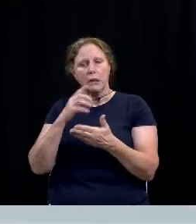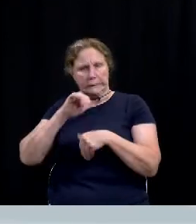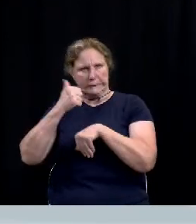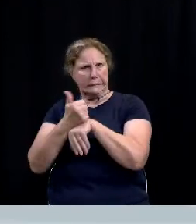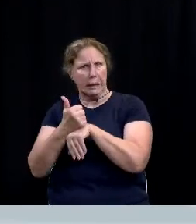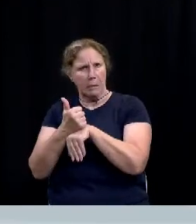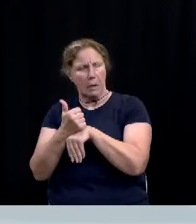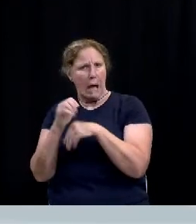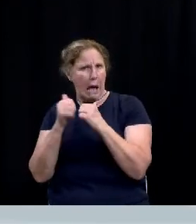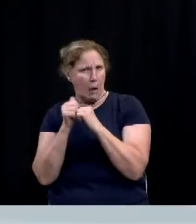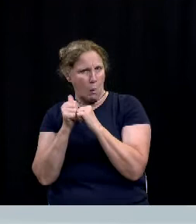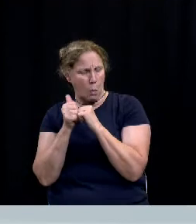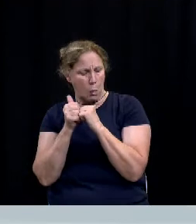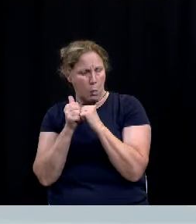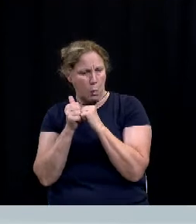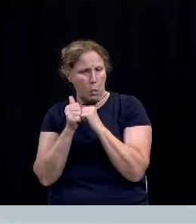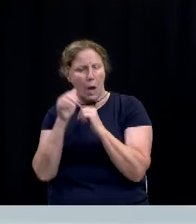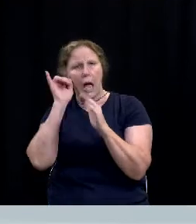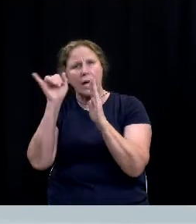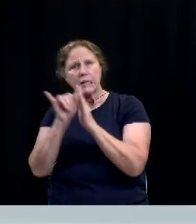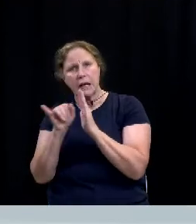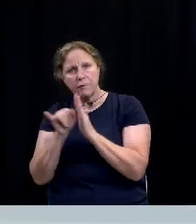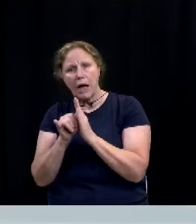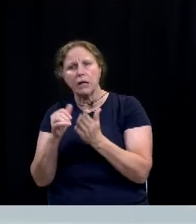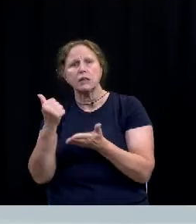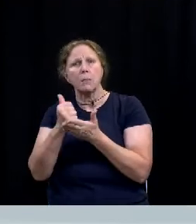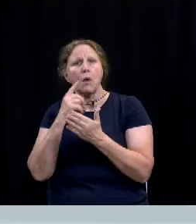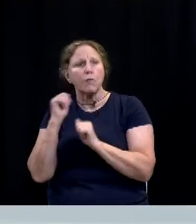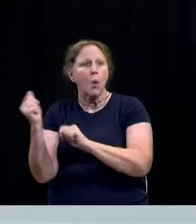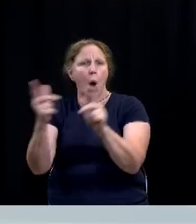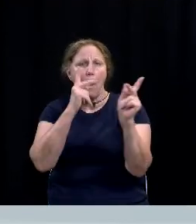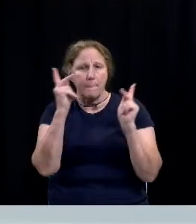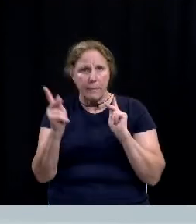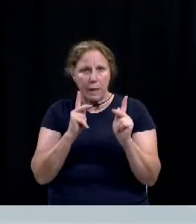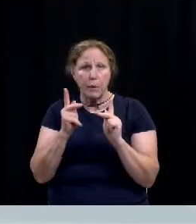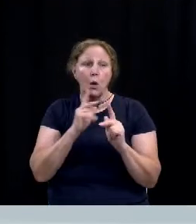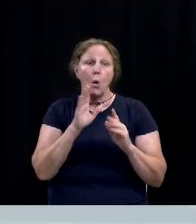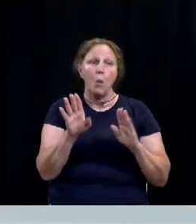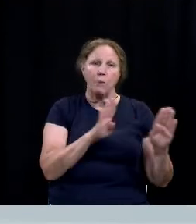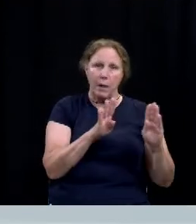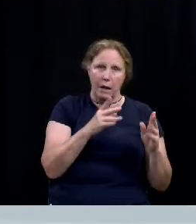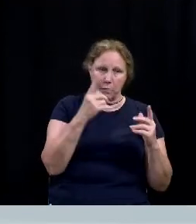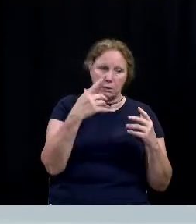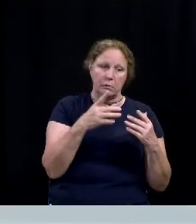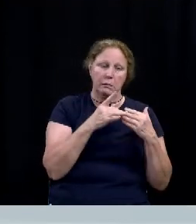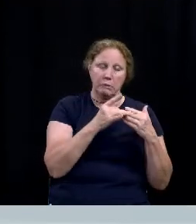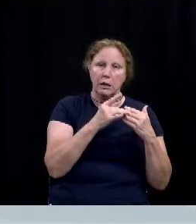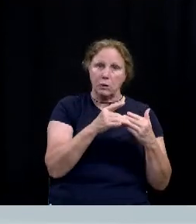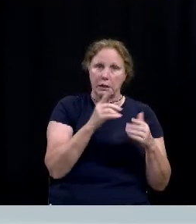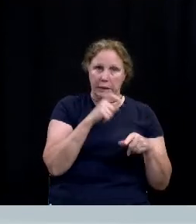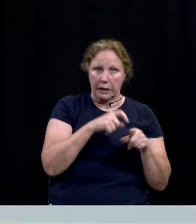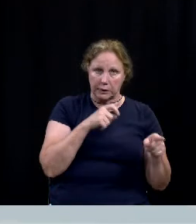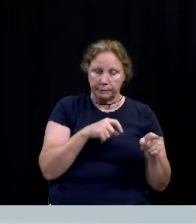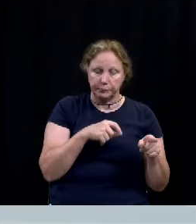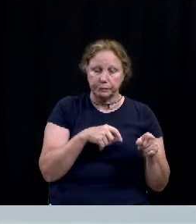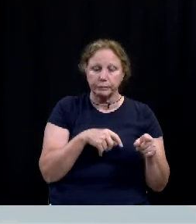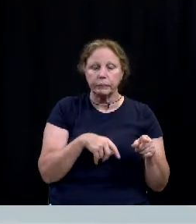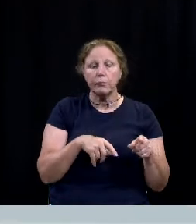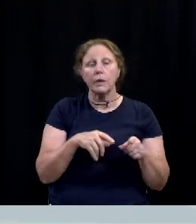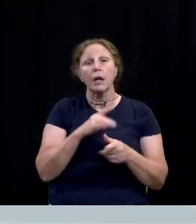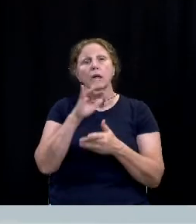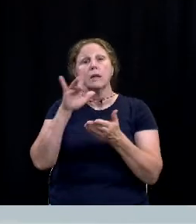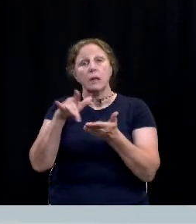potentially identify wraparound support to members of the community with behavioral health leadership needs the social care coordinators